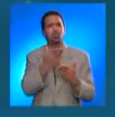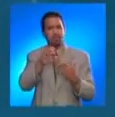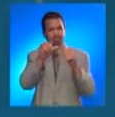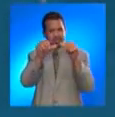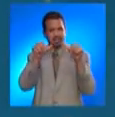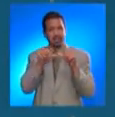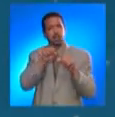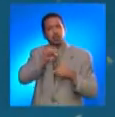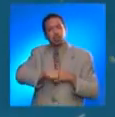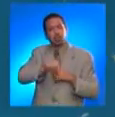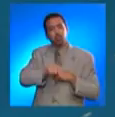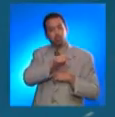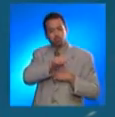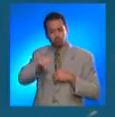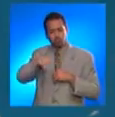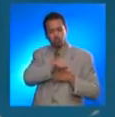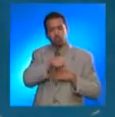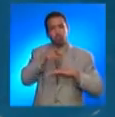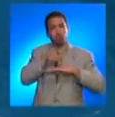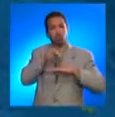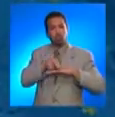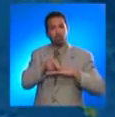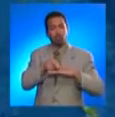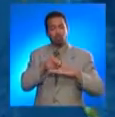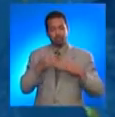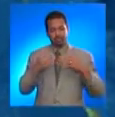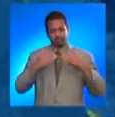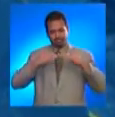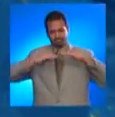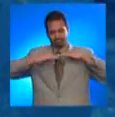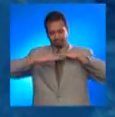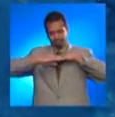major landslide on the south side of the Puerto Rico Trench.